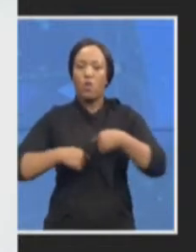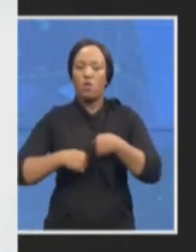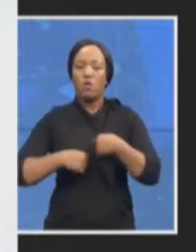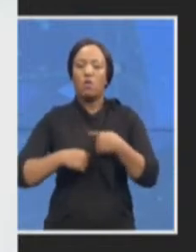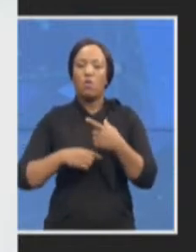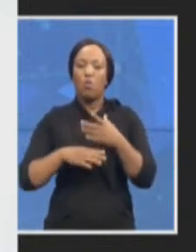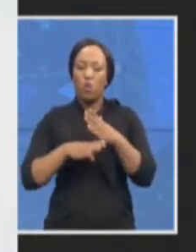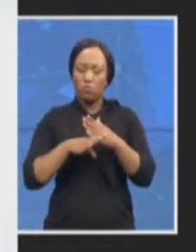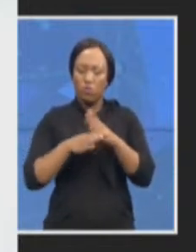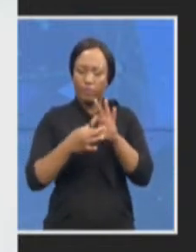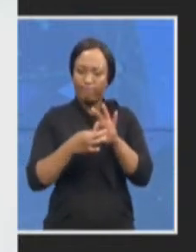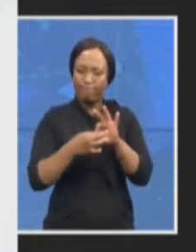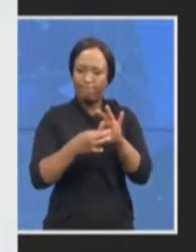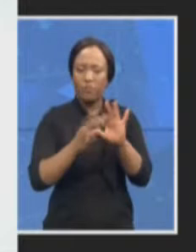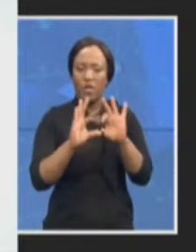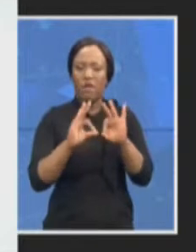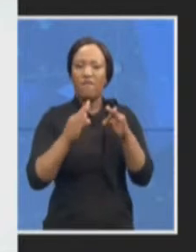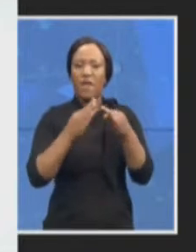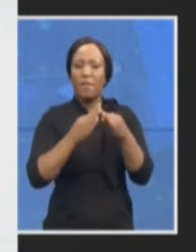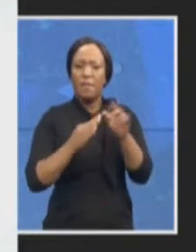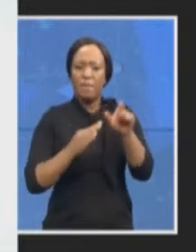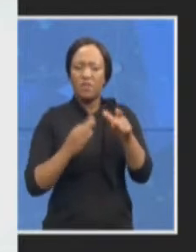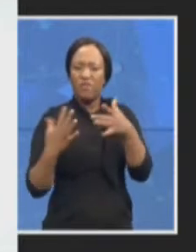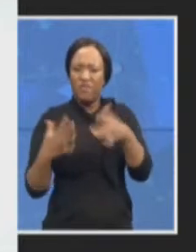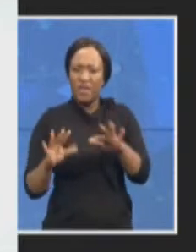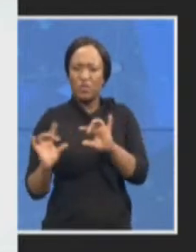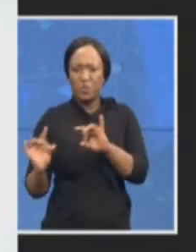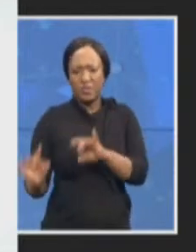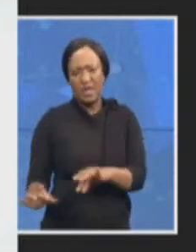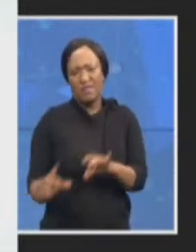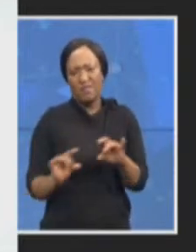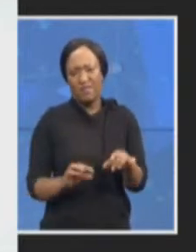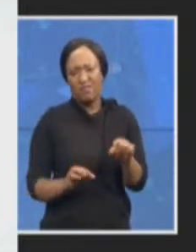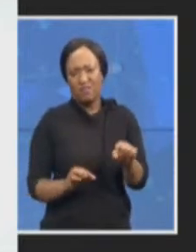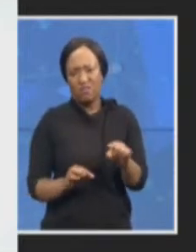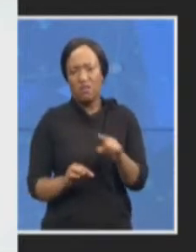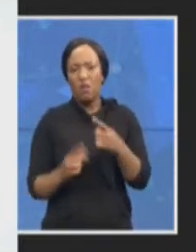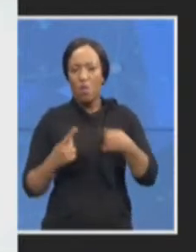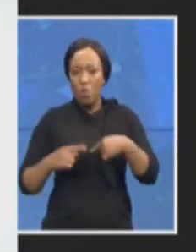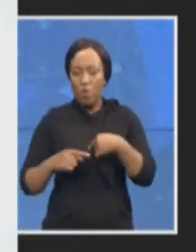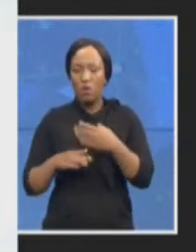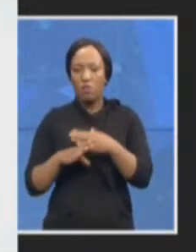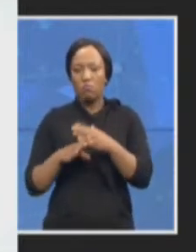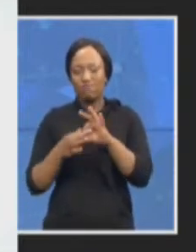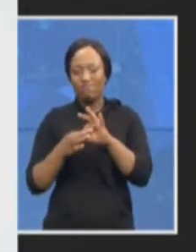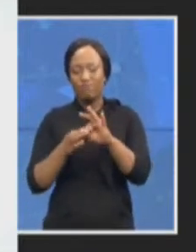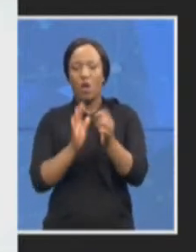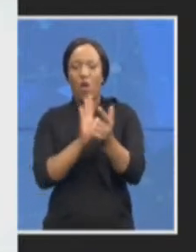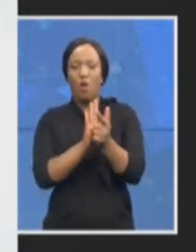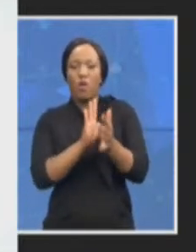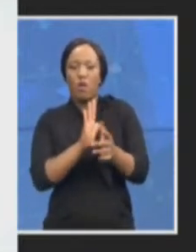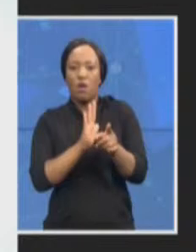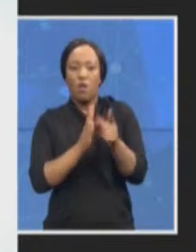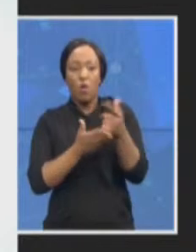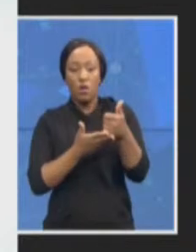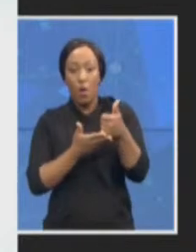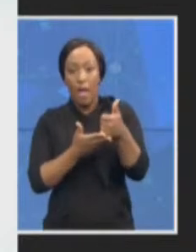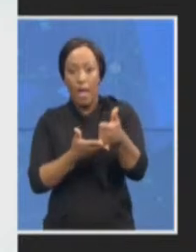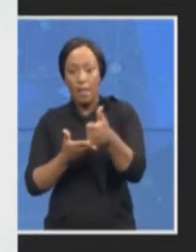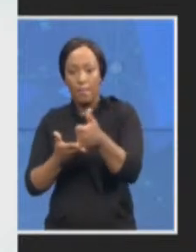and we are committed to work with those lawyers who are helping to try and solve these matters